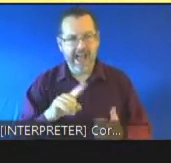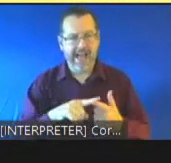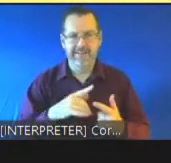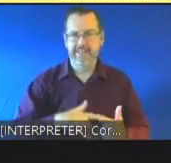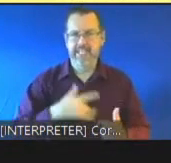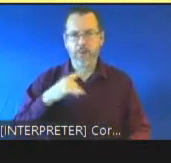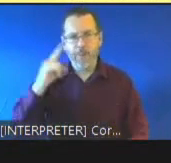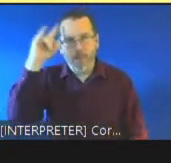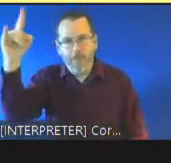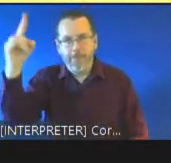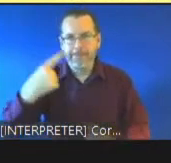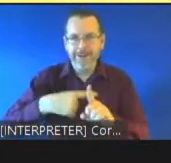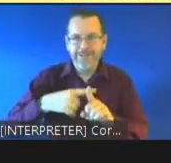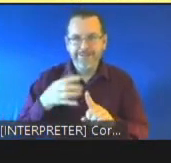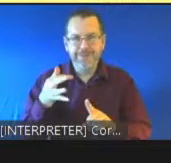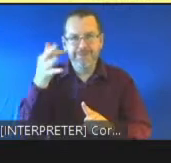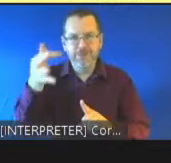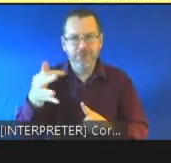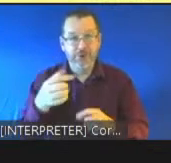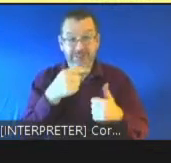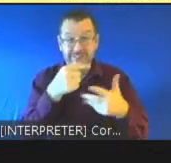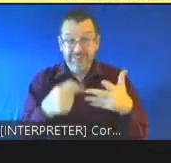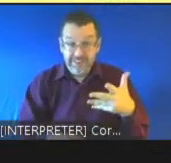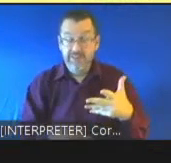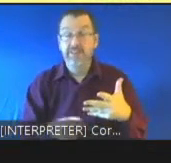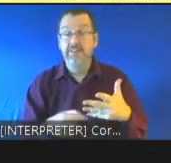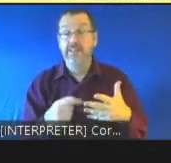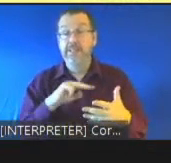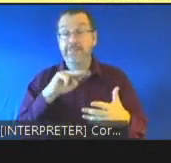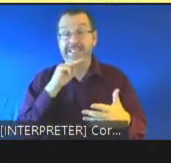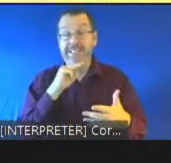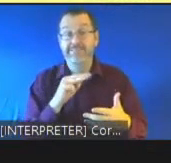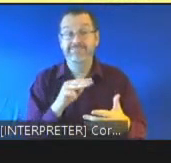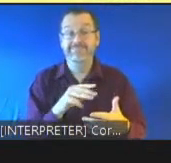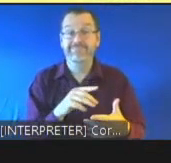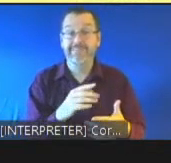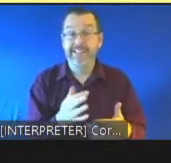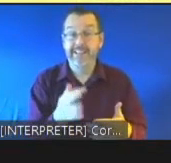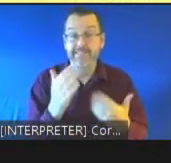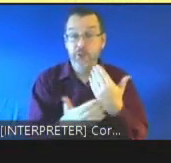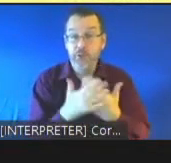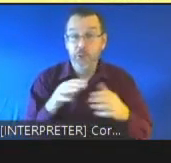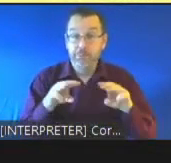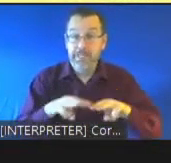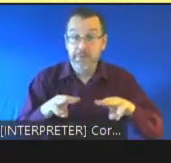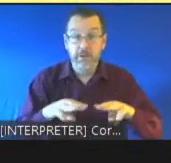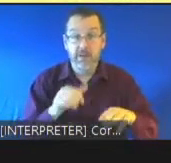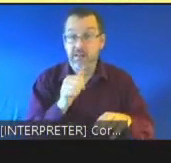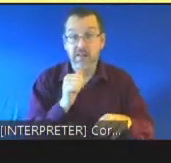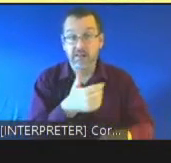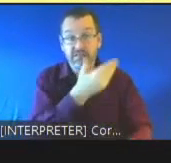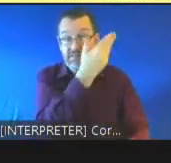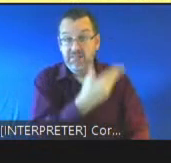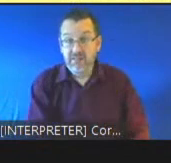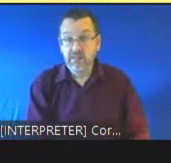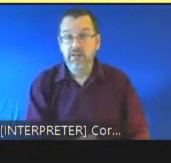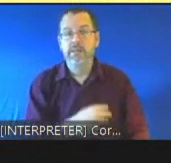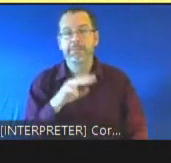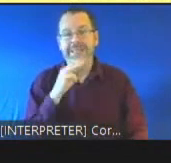they're strong drivers in preventing young people becoming disengaged or disaffected or disassociated